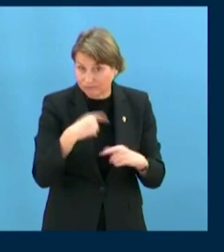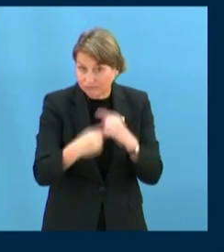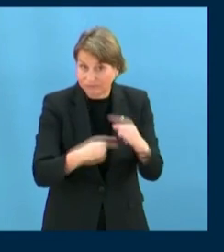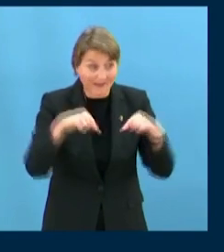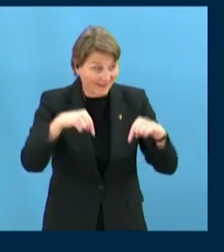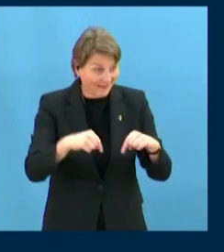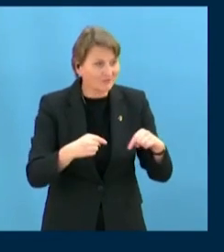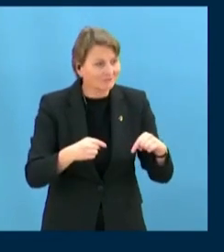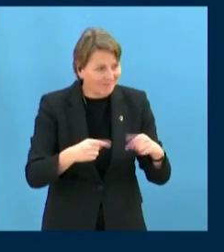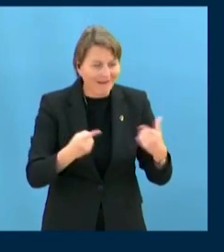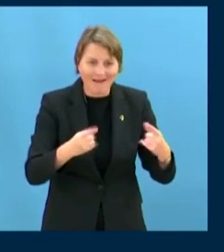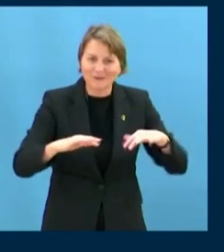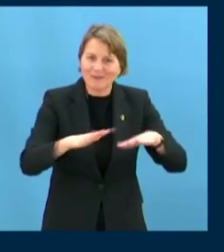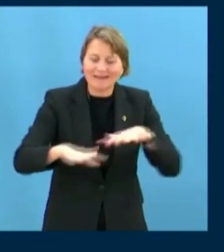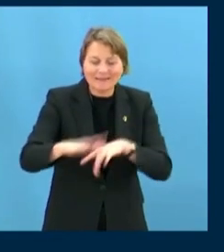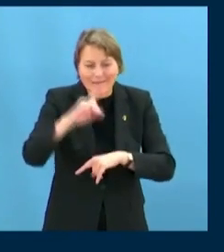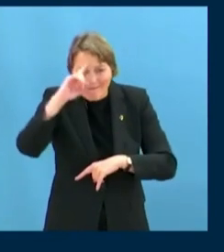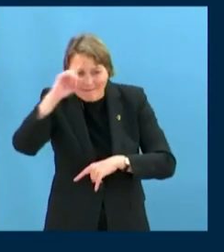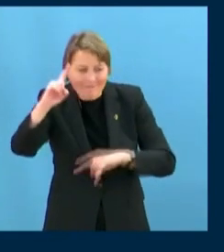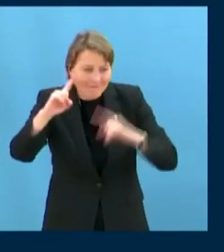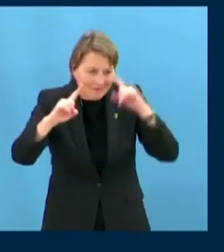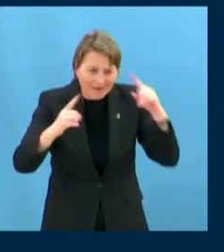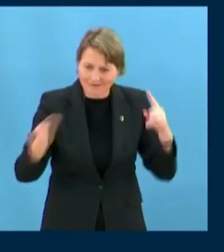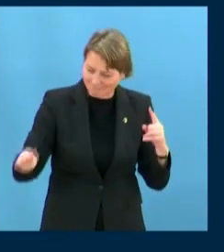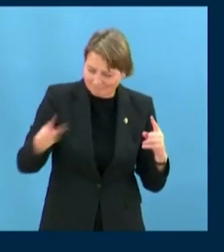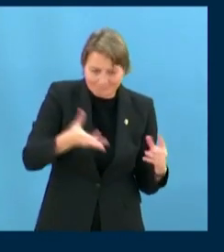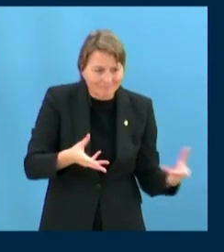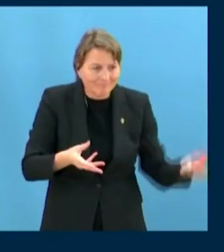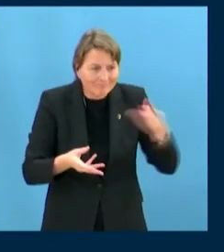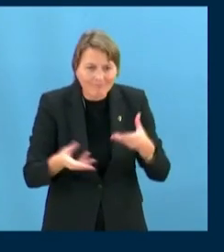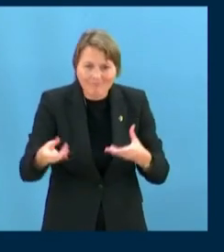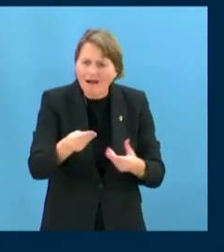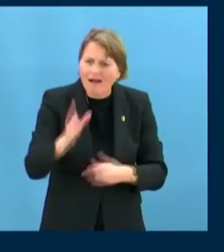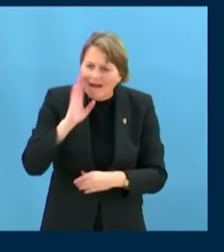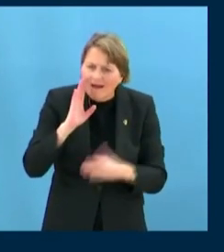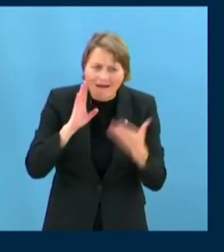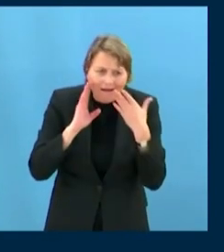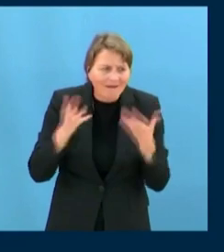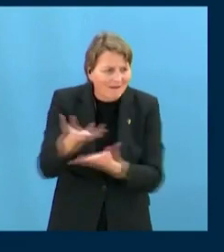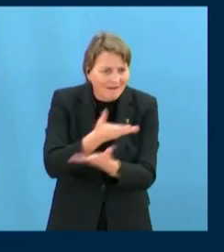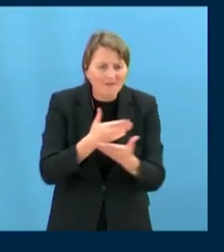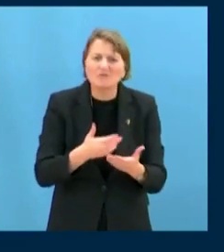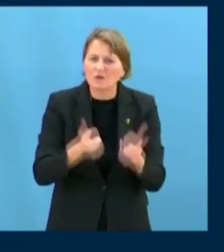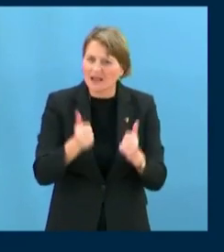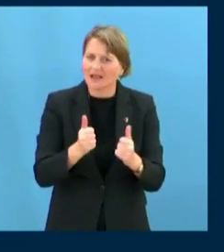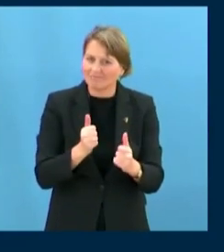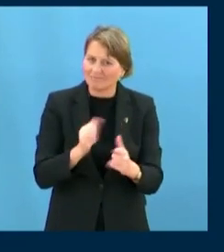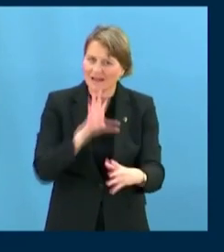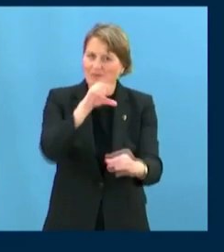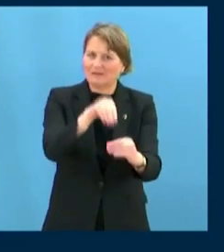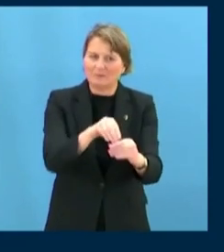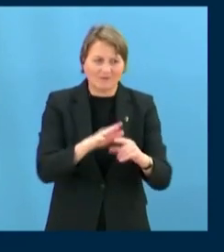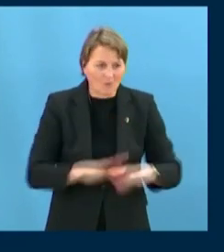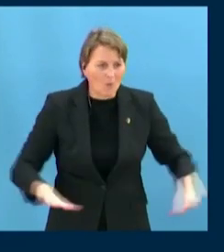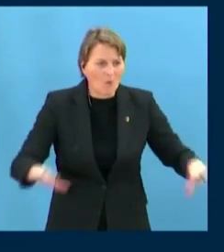to exchange experiences and ideas, to strengthen the full, effective and meaningful participation of indigenous peoples in